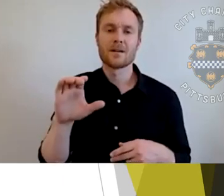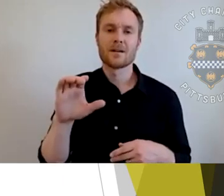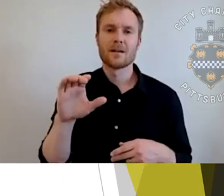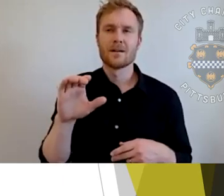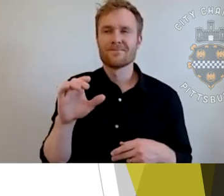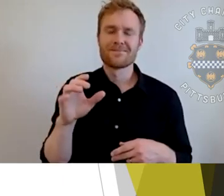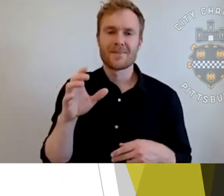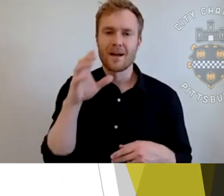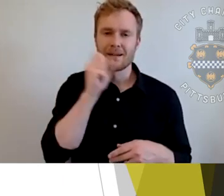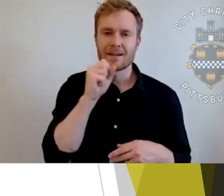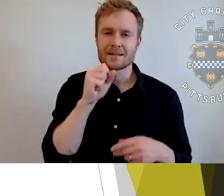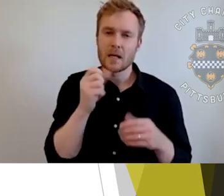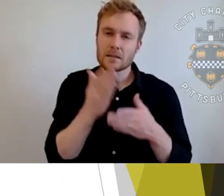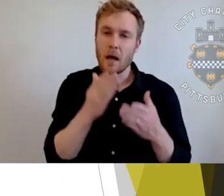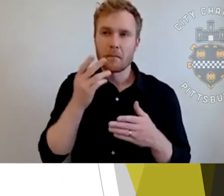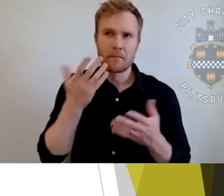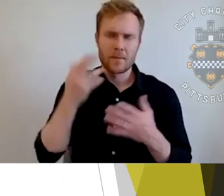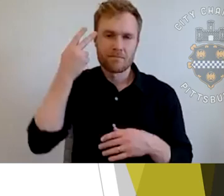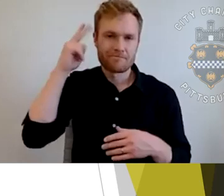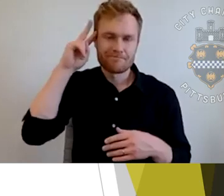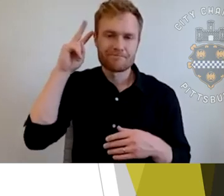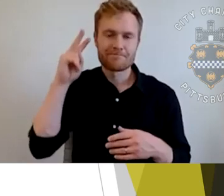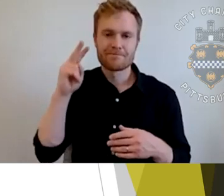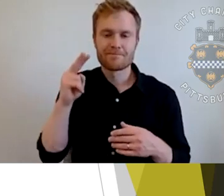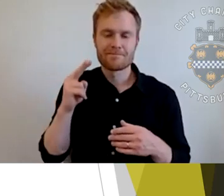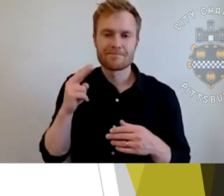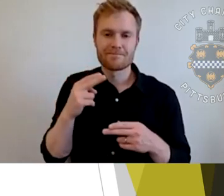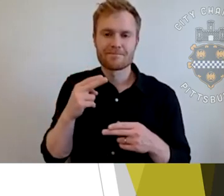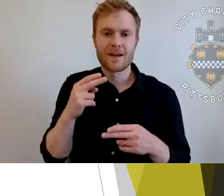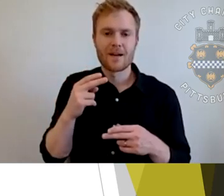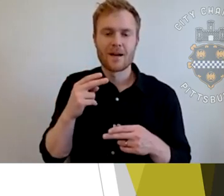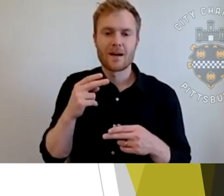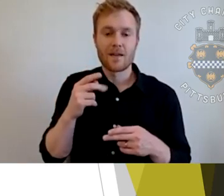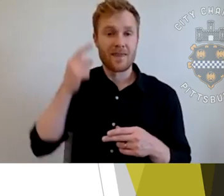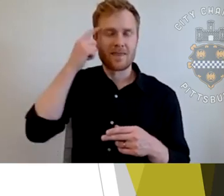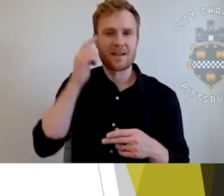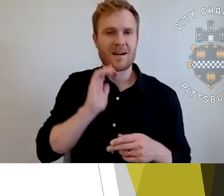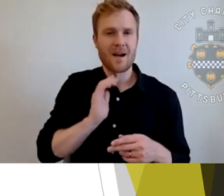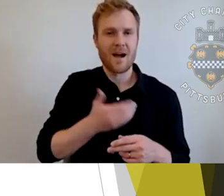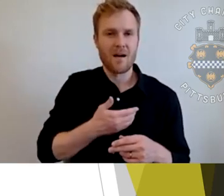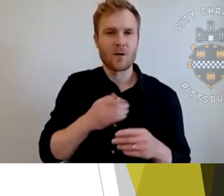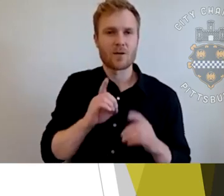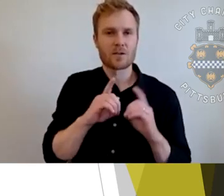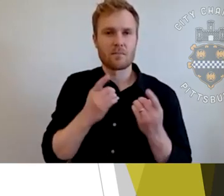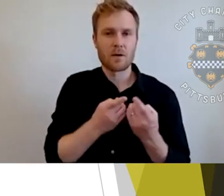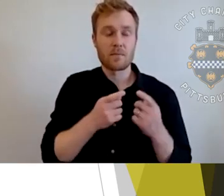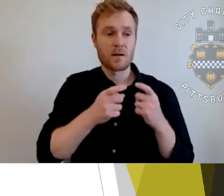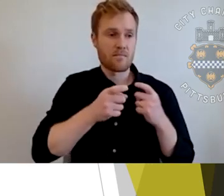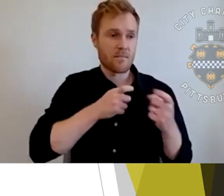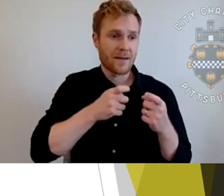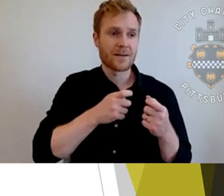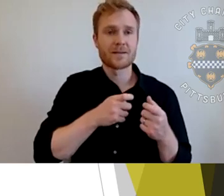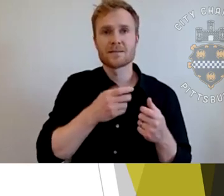misleading in some ways for those that think that, uh, our department, um, would, uh, manage things like